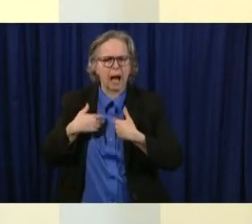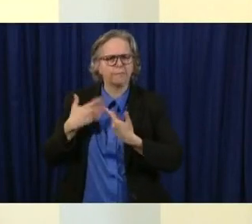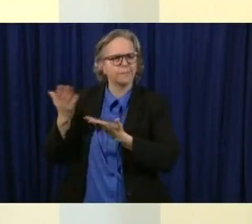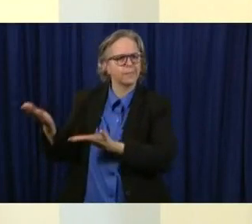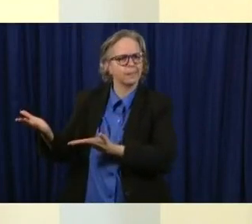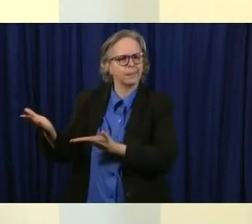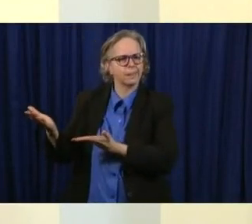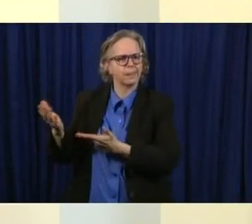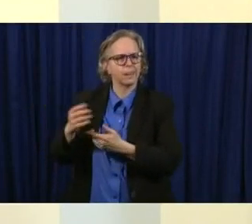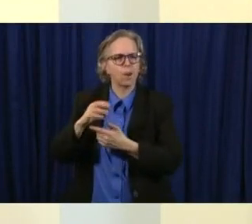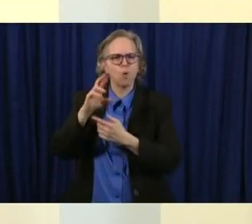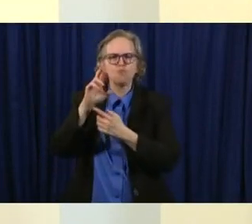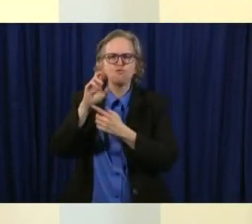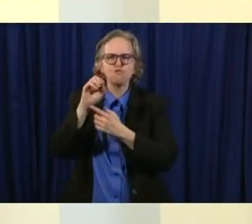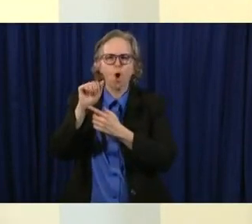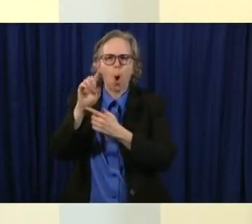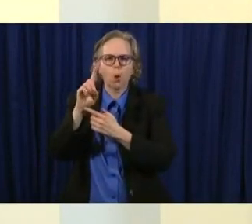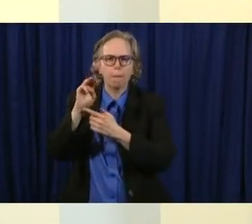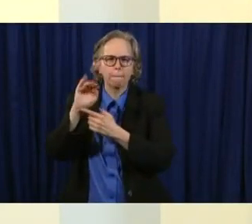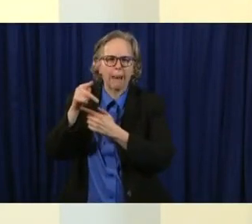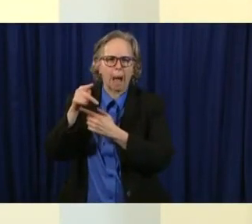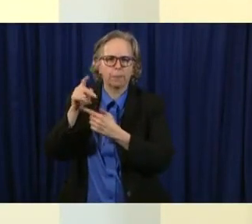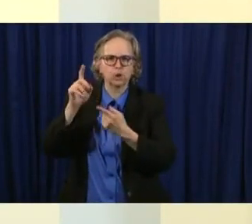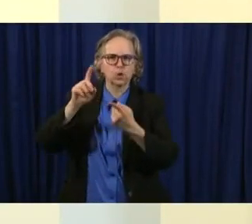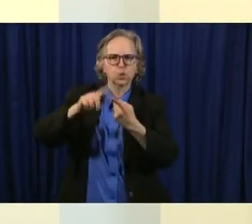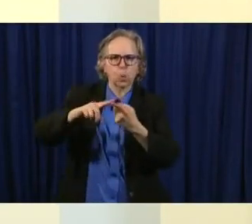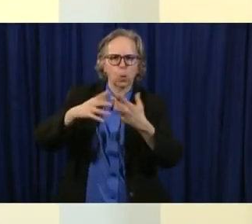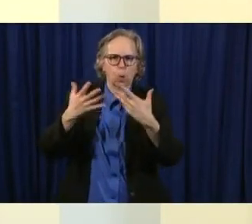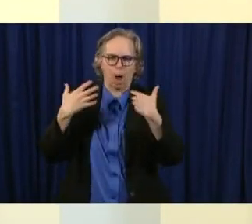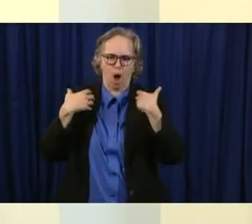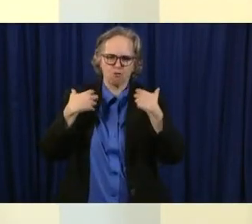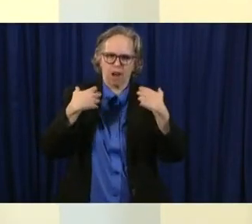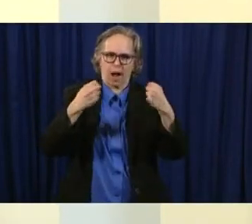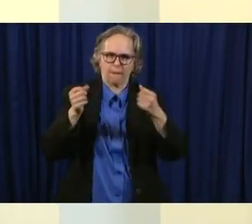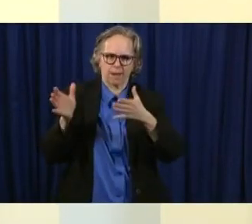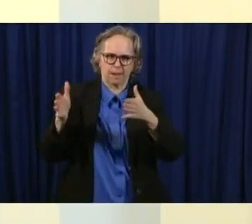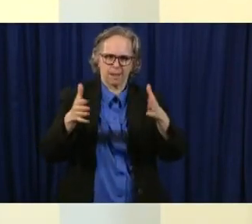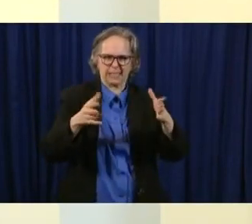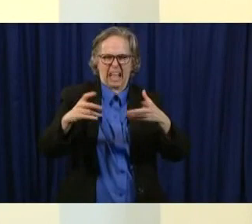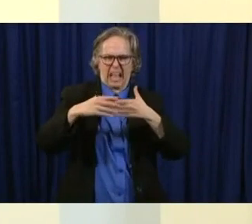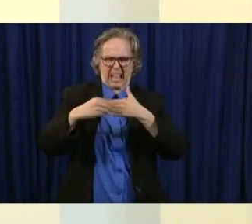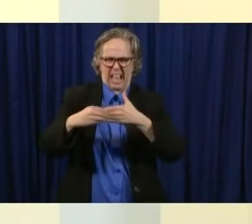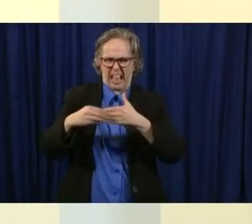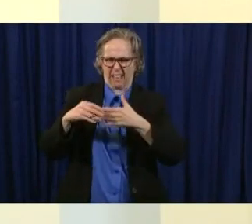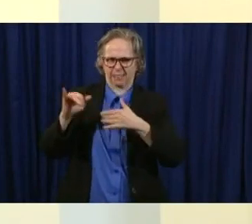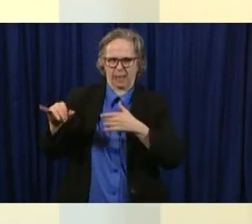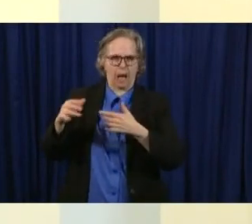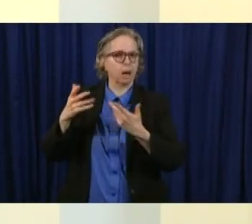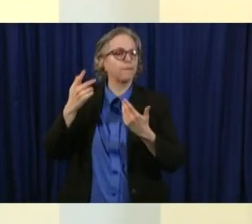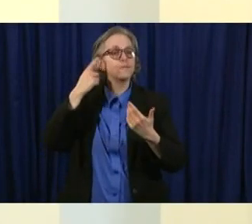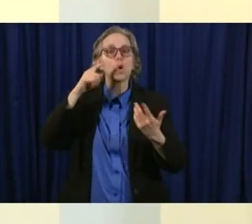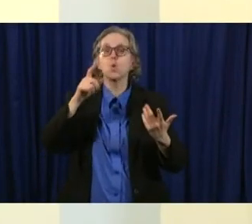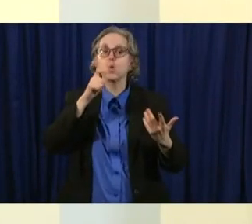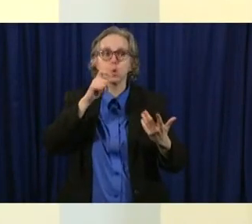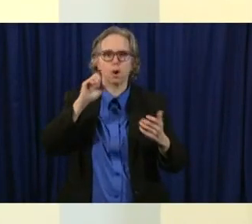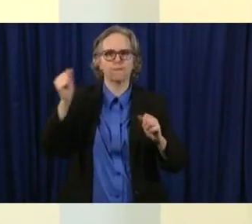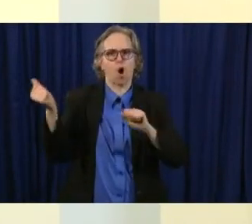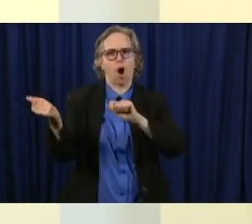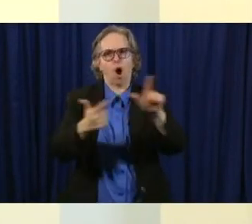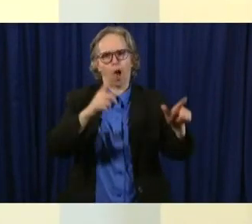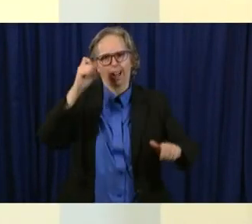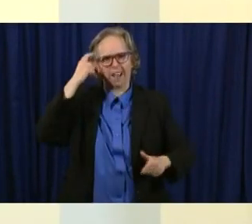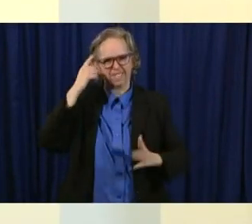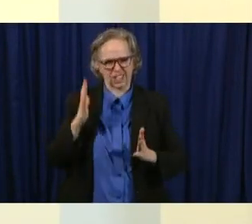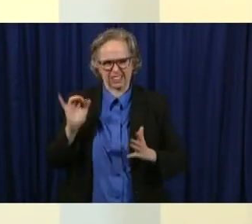guide that was put together for all the governors facing these incredibly hard decisions that look at all the best evidence